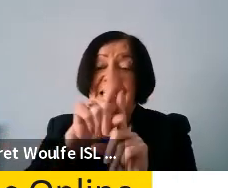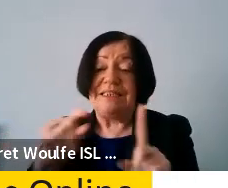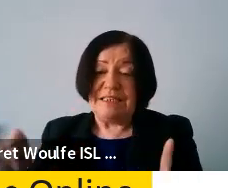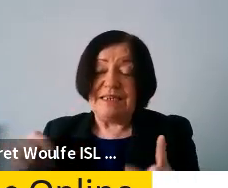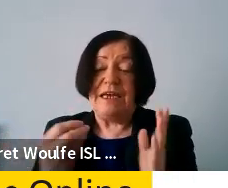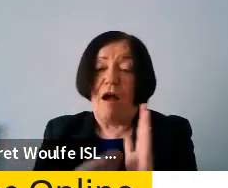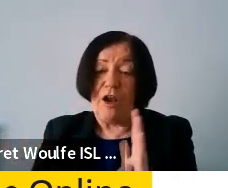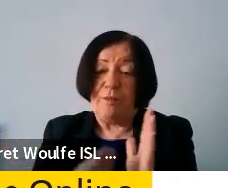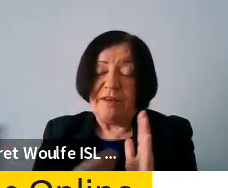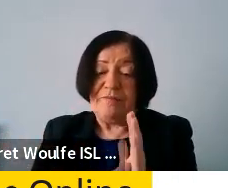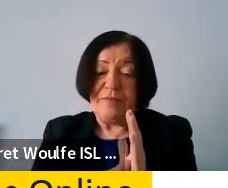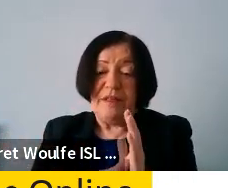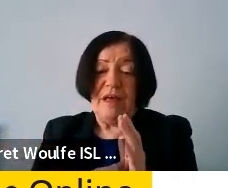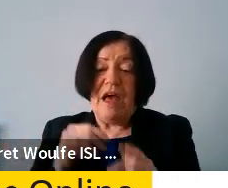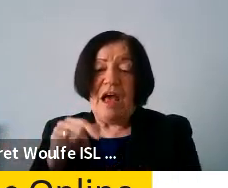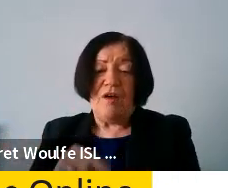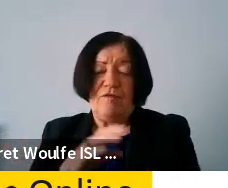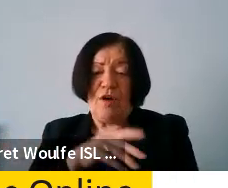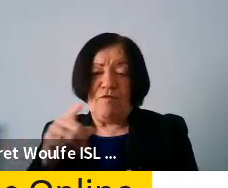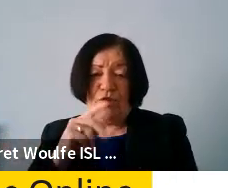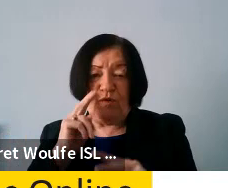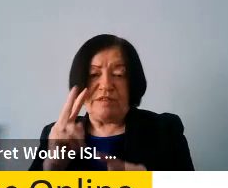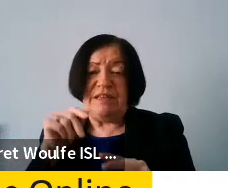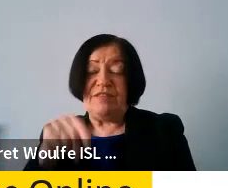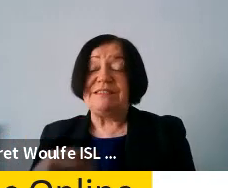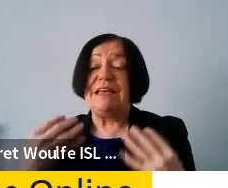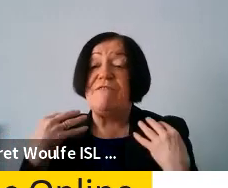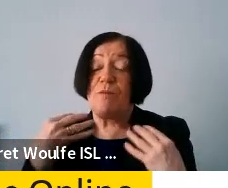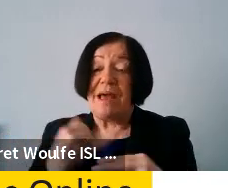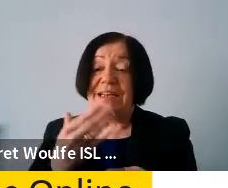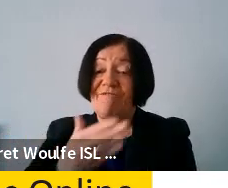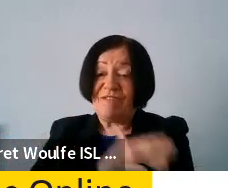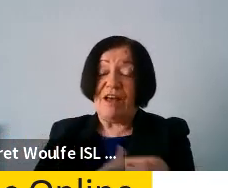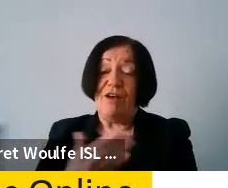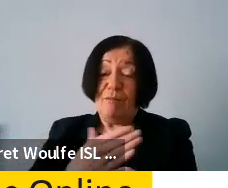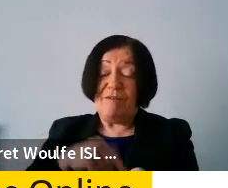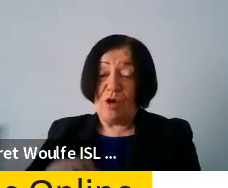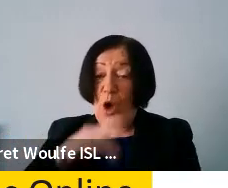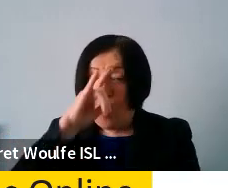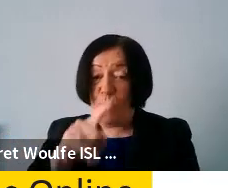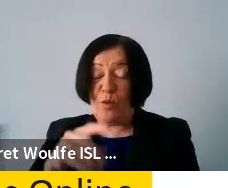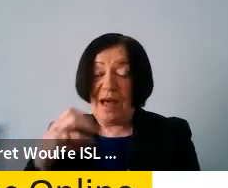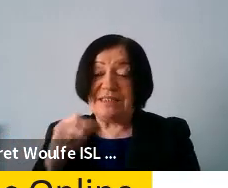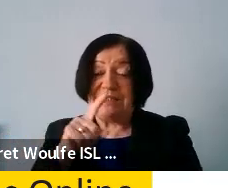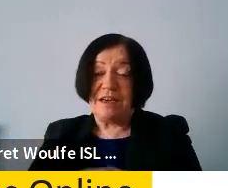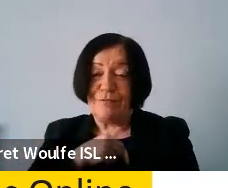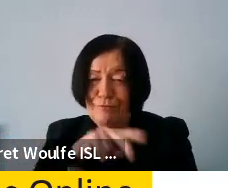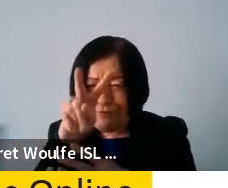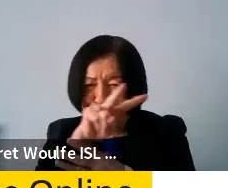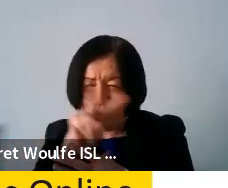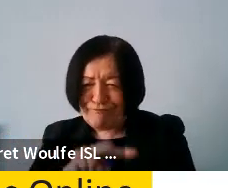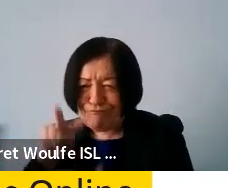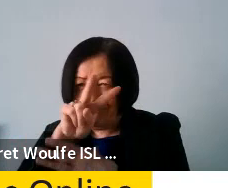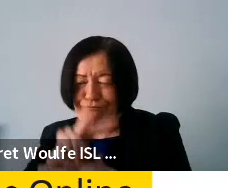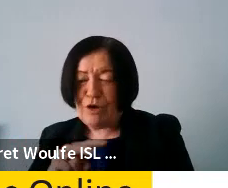economy and most probably you've received also this information in advance before this event i hope you had the time to flip through it because